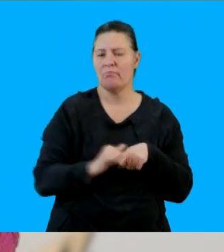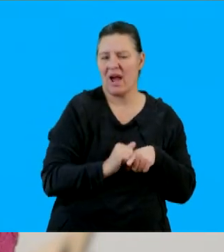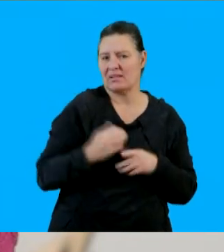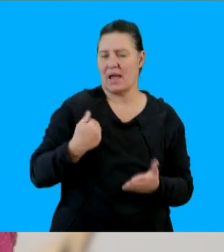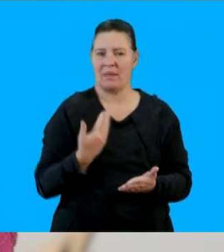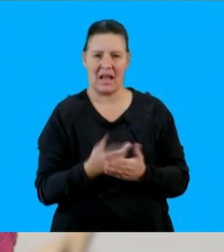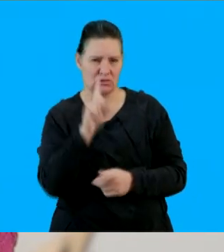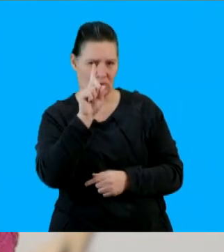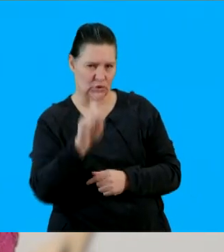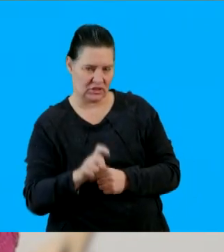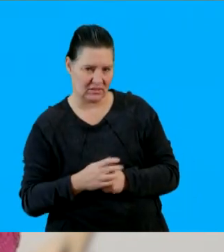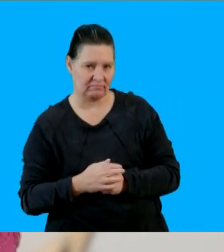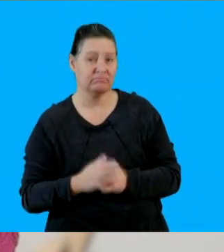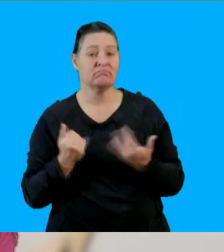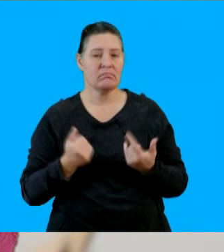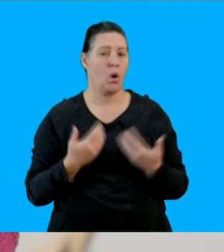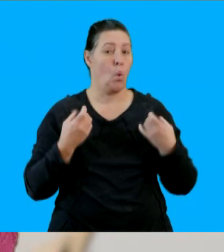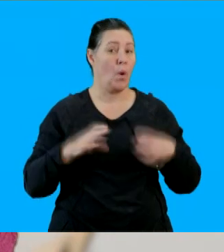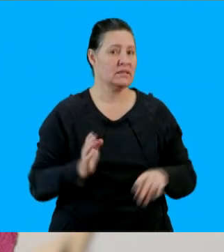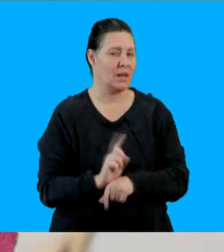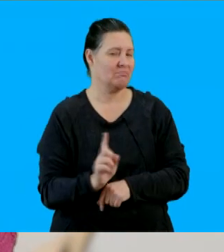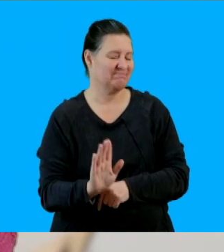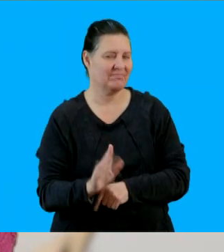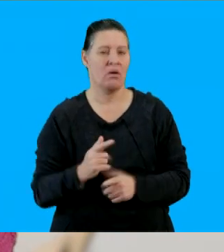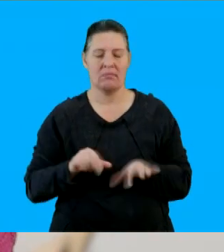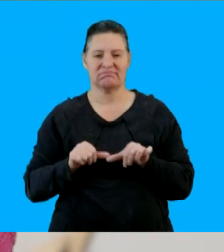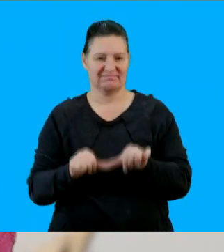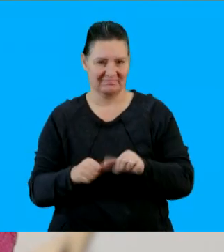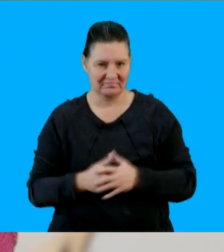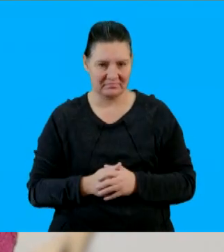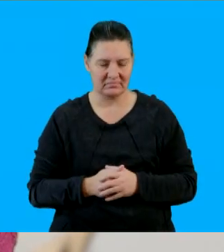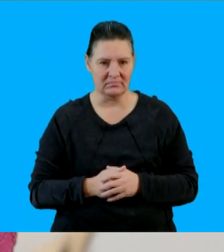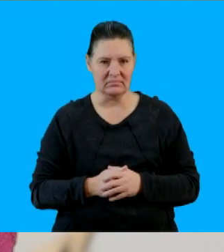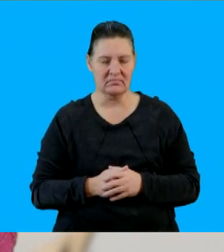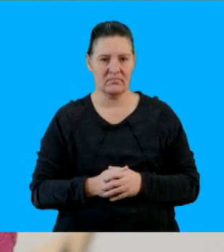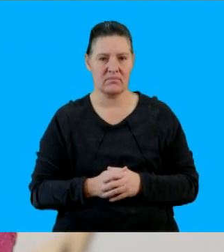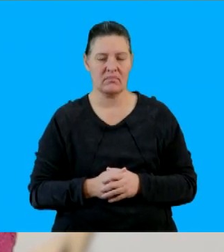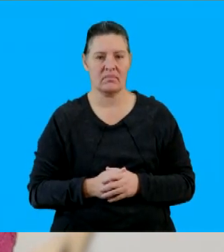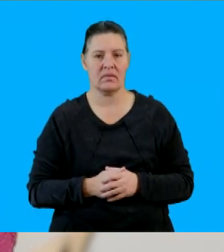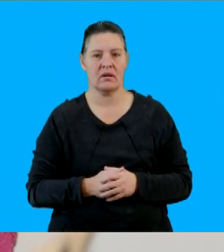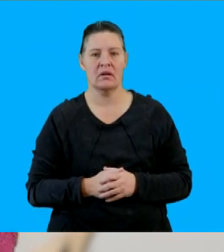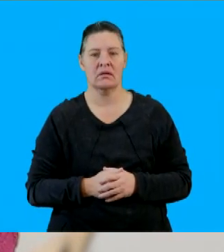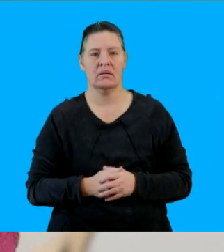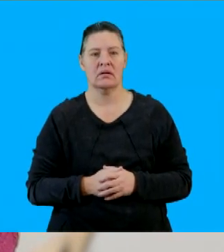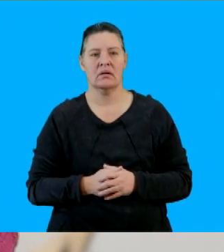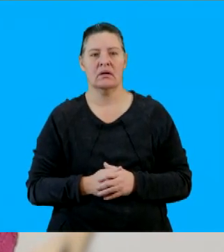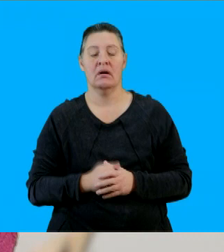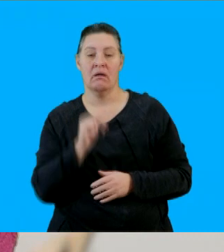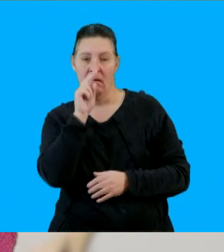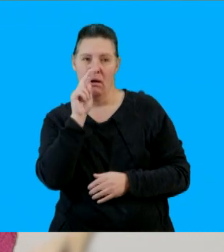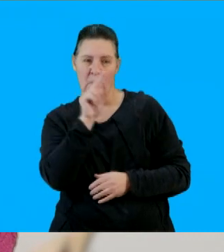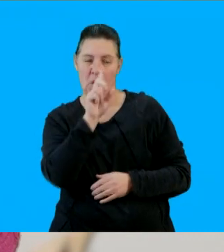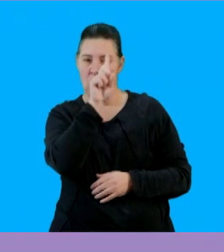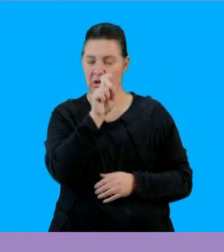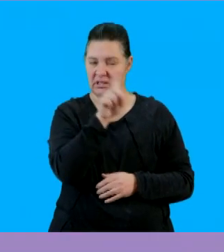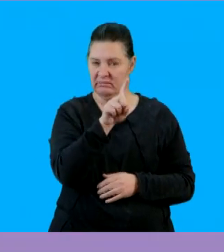on the practice and application questions so let's not waste any time let's get right to it so looking